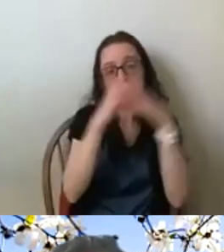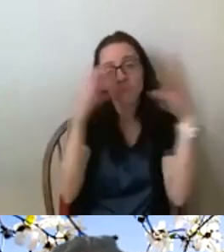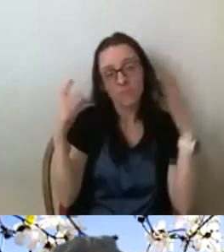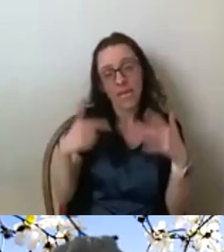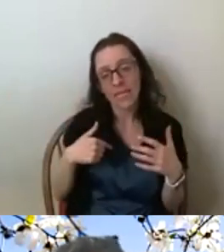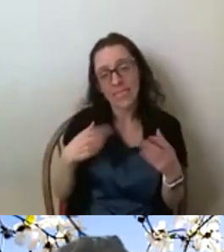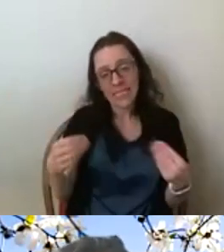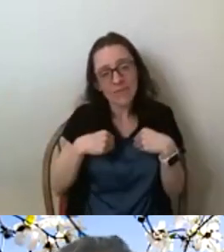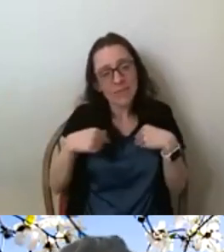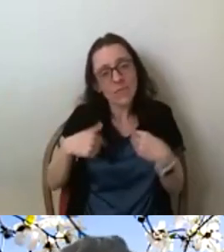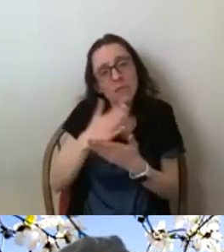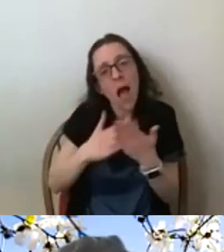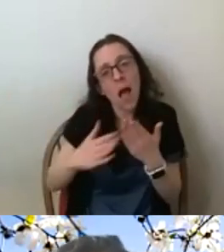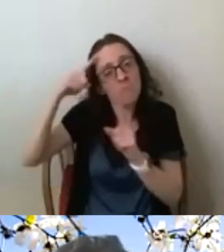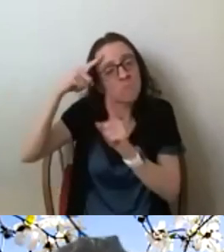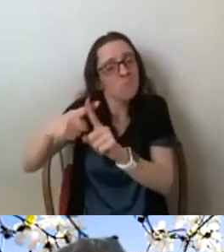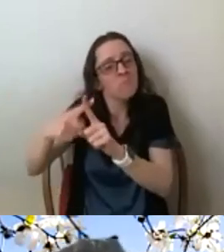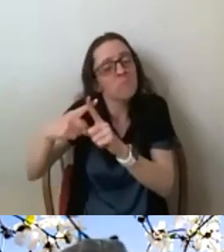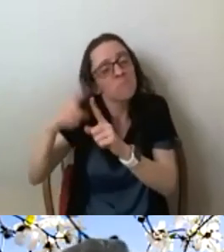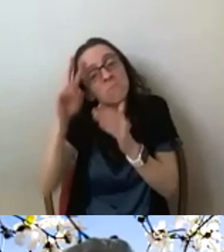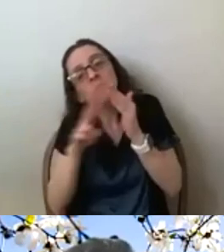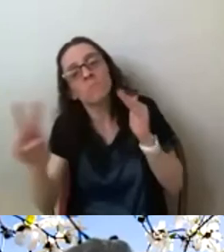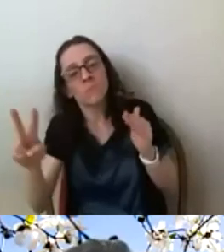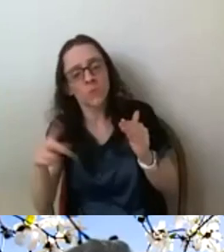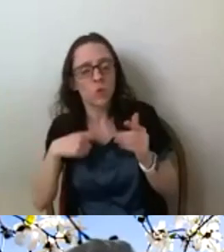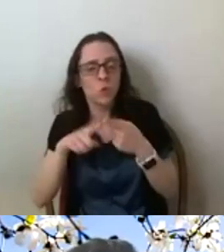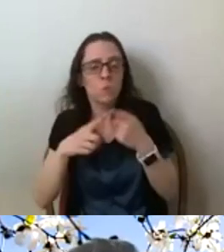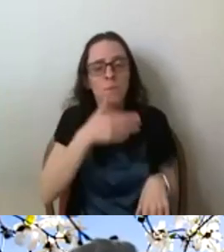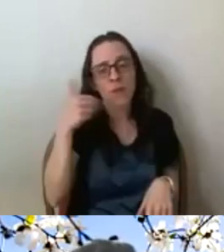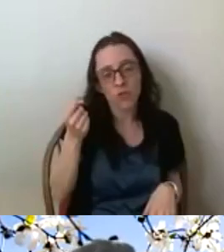future of like our understanding of race and ethnic relations.